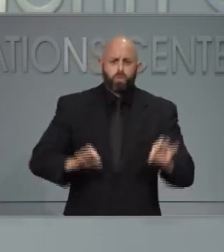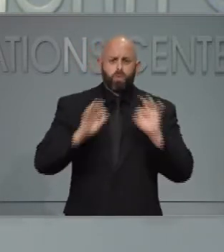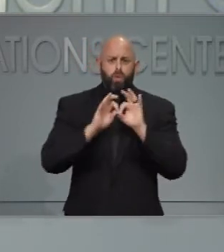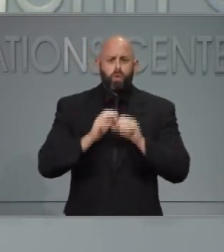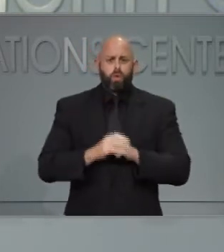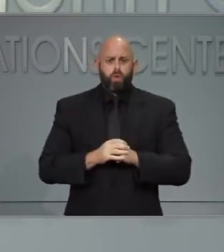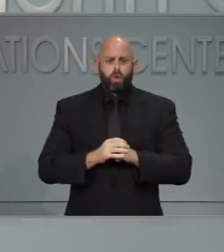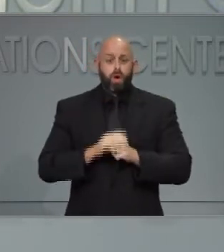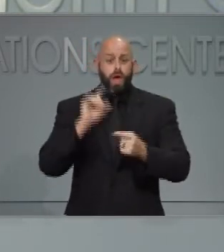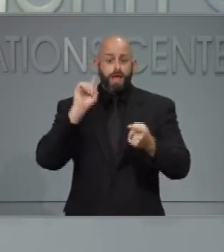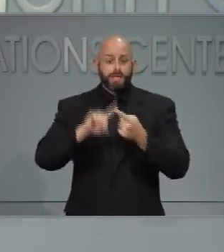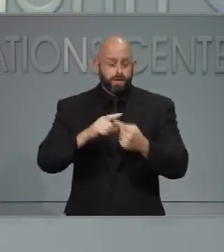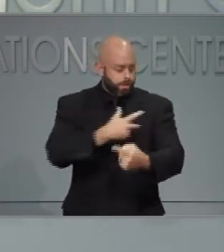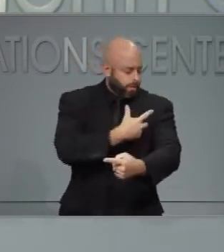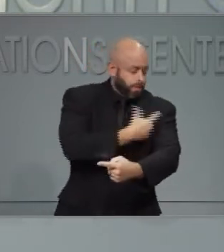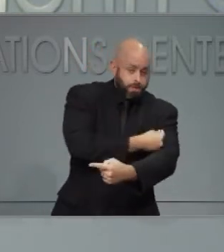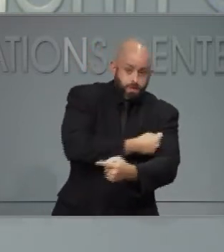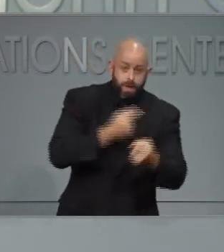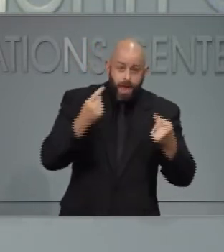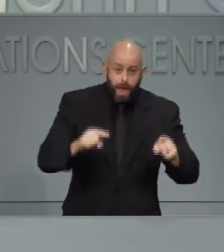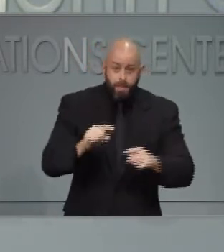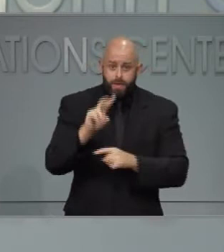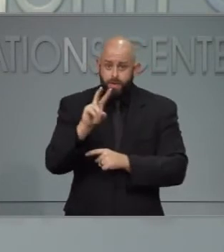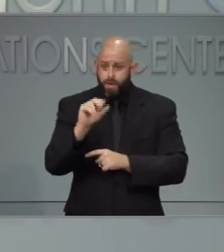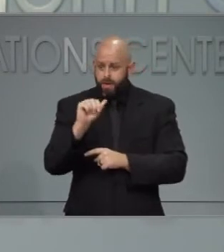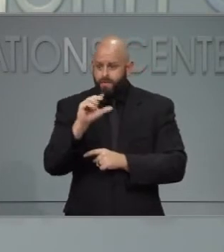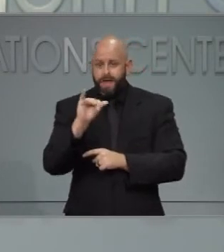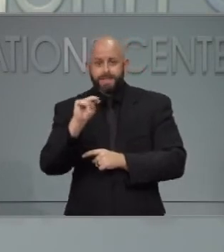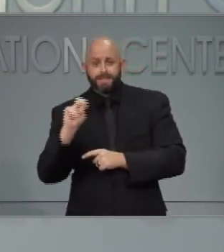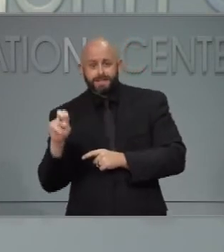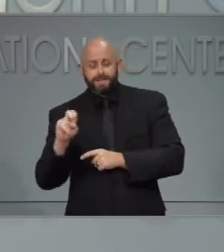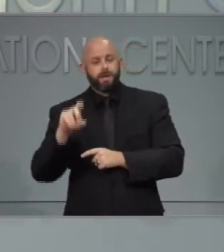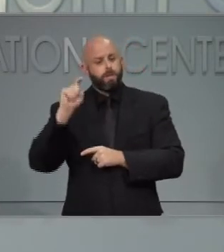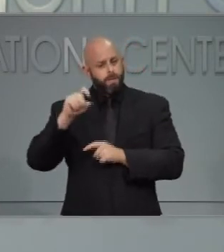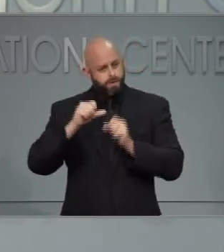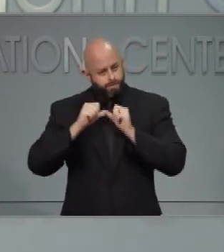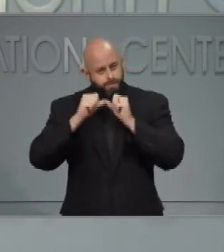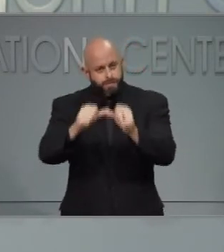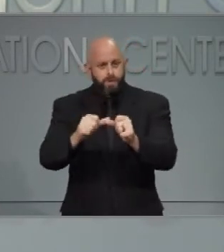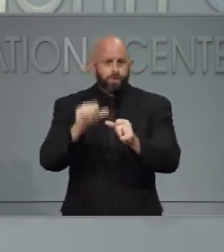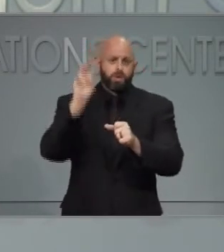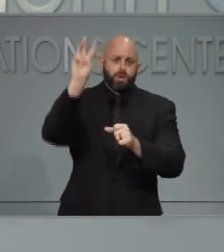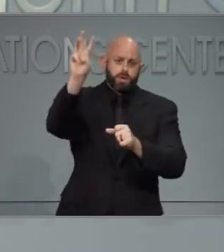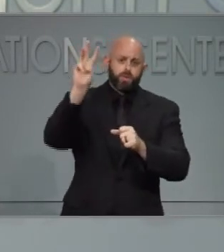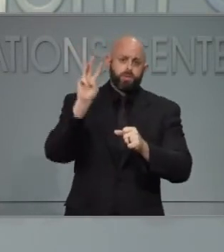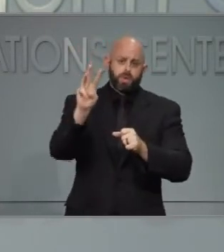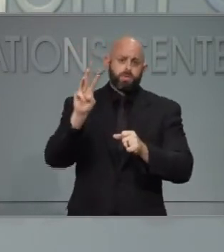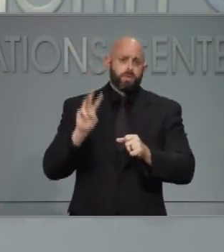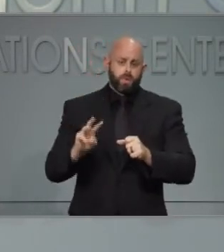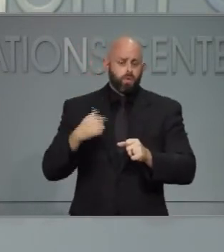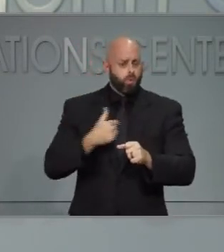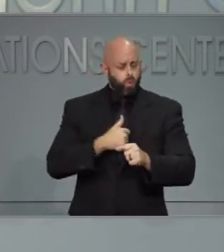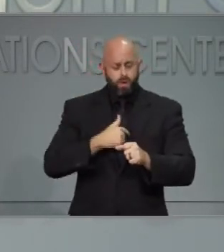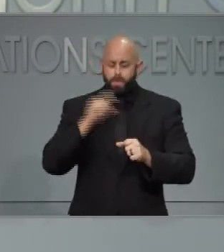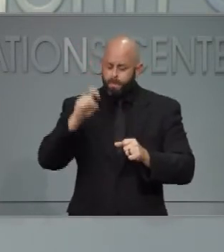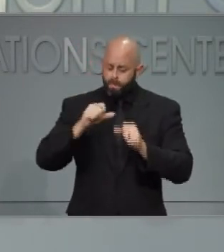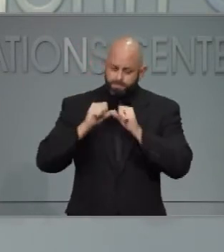we have a vaccine or a reliable cure, the precautions like the three W's are with us for a while.